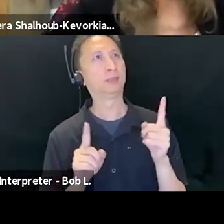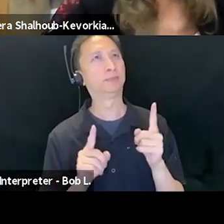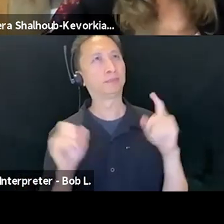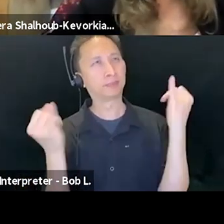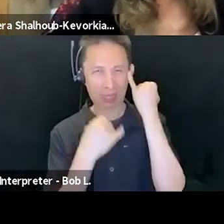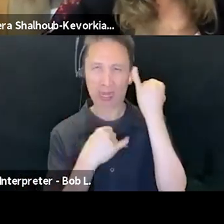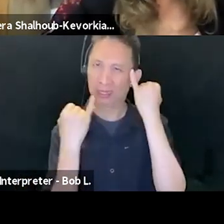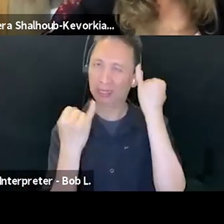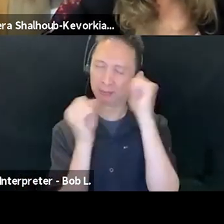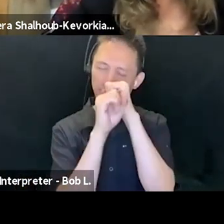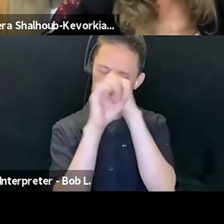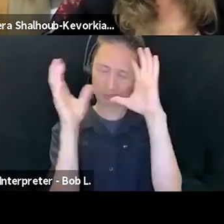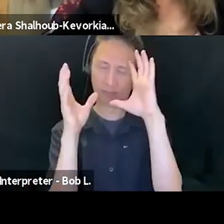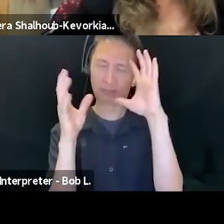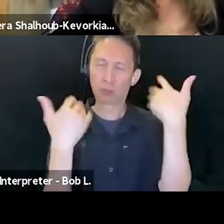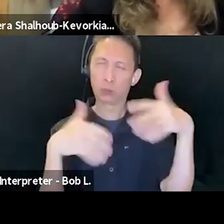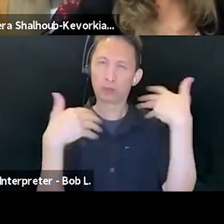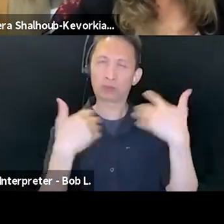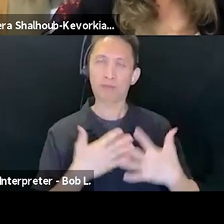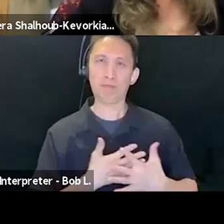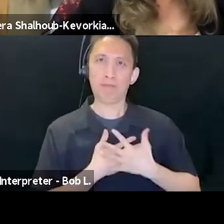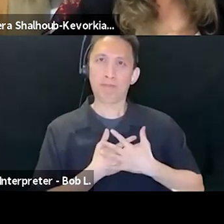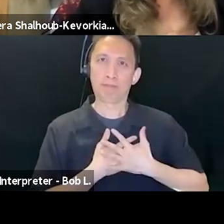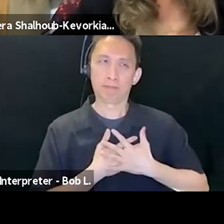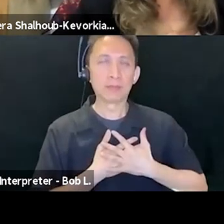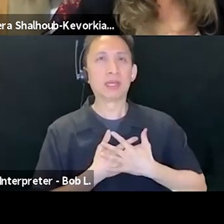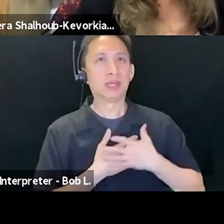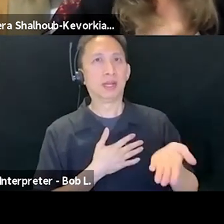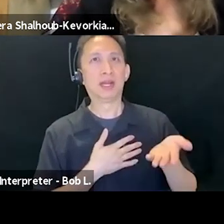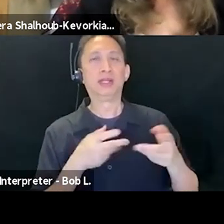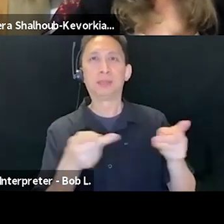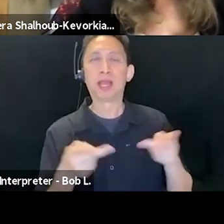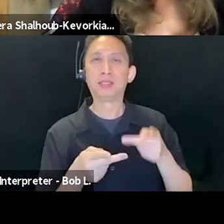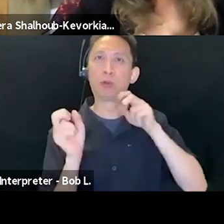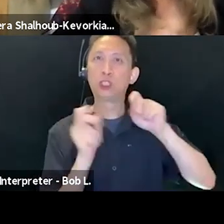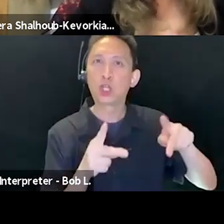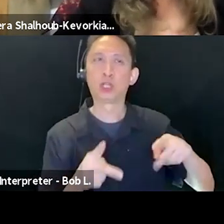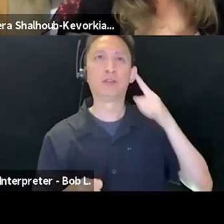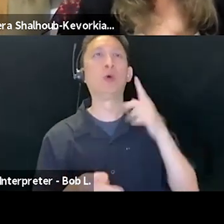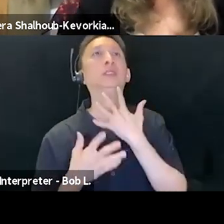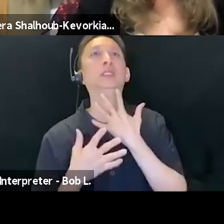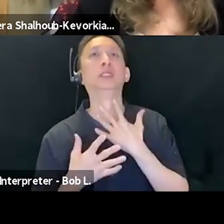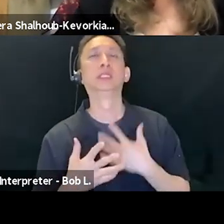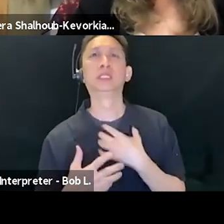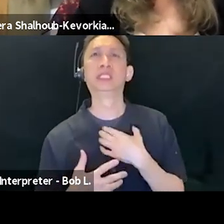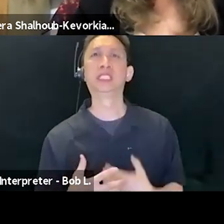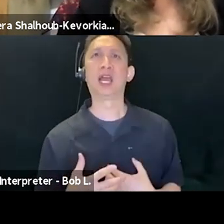or not, that one, that one wants to go to one, the site of return, for example, the site of desire that many of us feel.